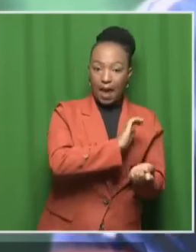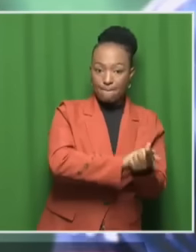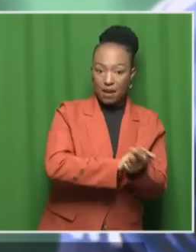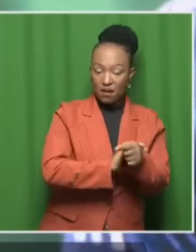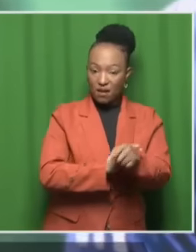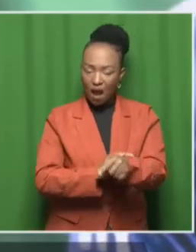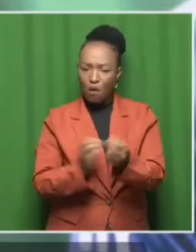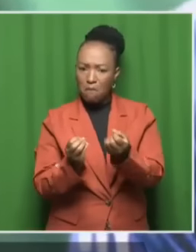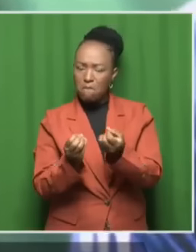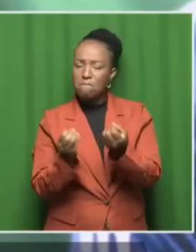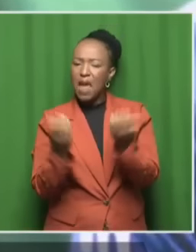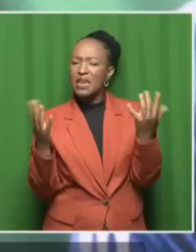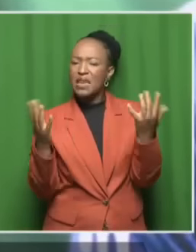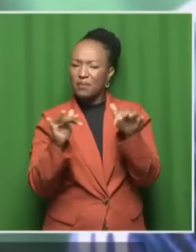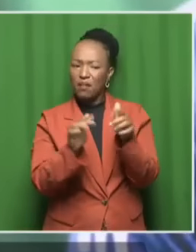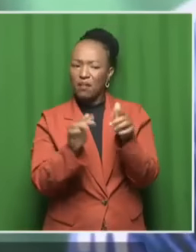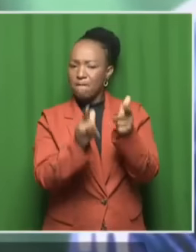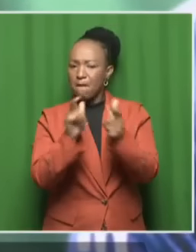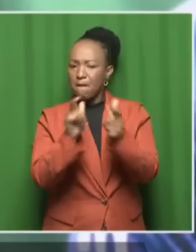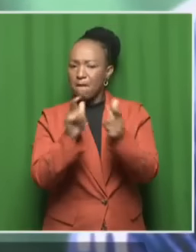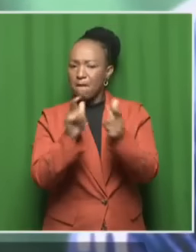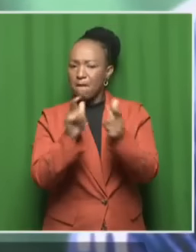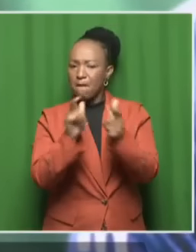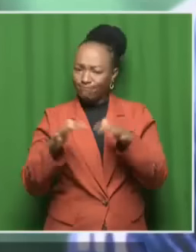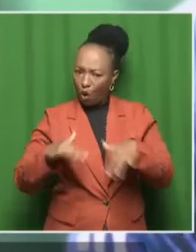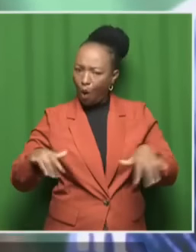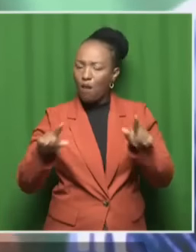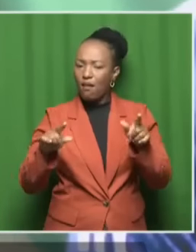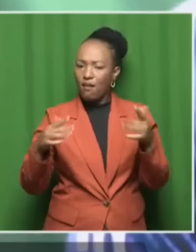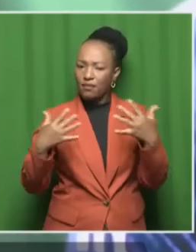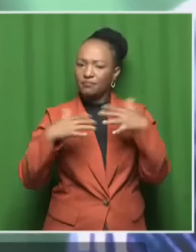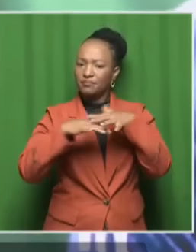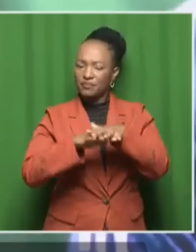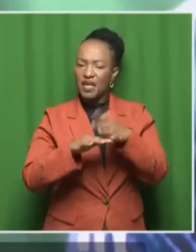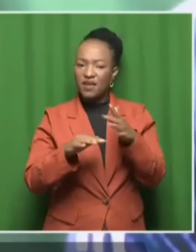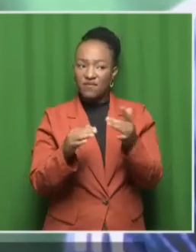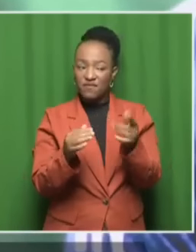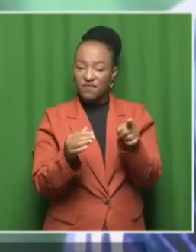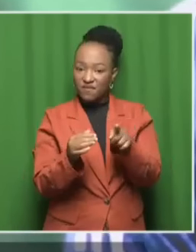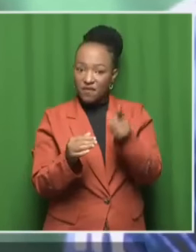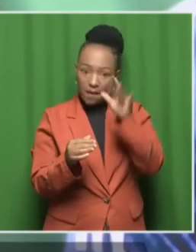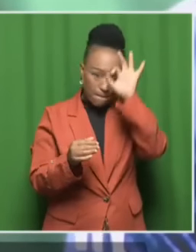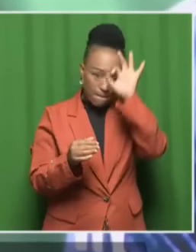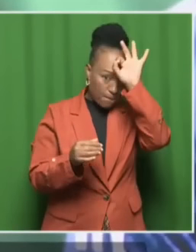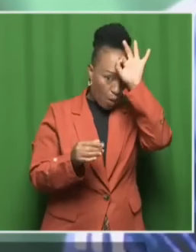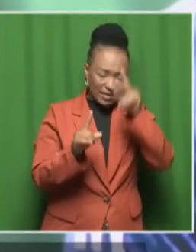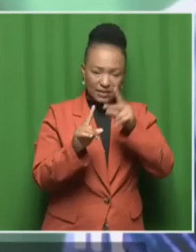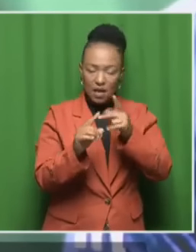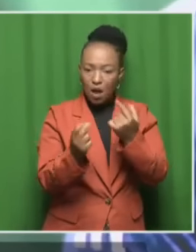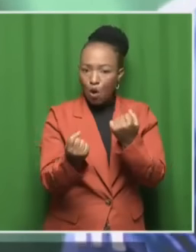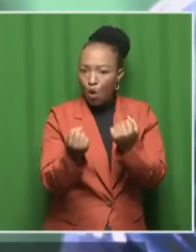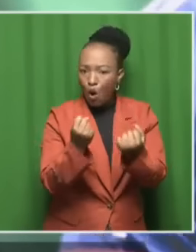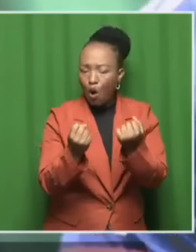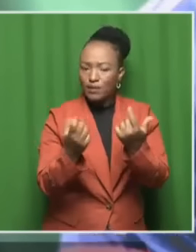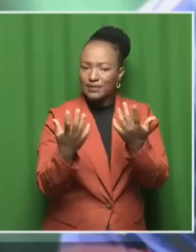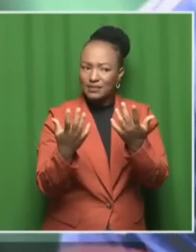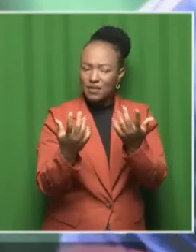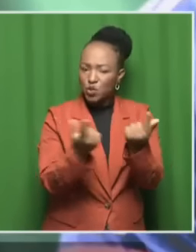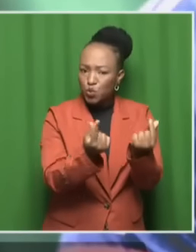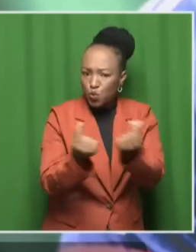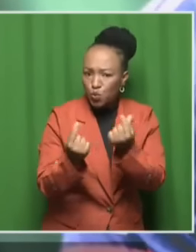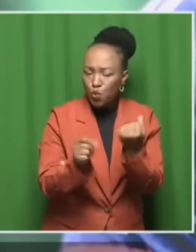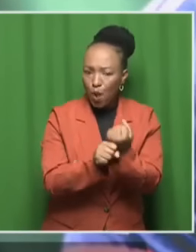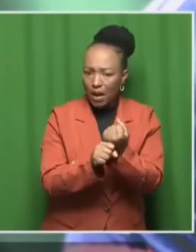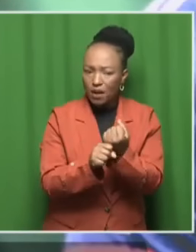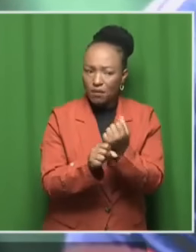Had we had a justice system, which is bringing the perpetrators to book, will not be where we are, where we